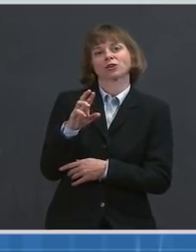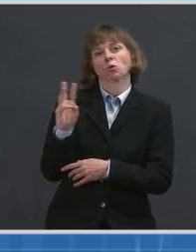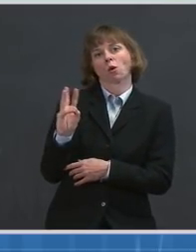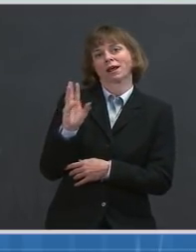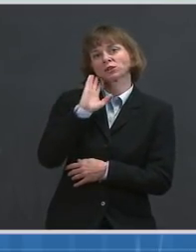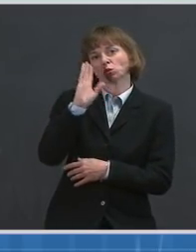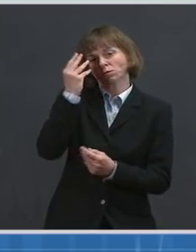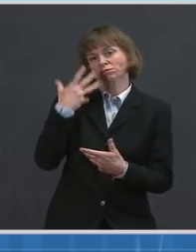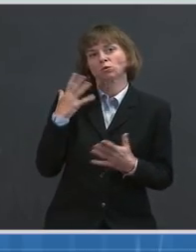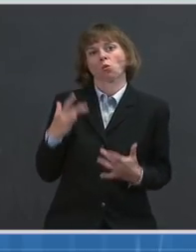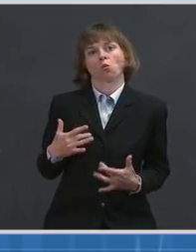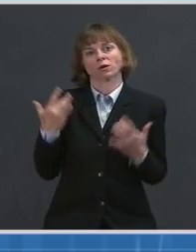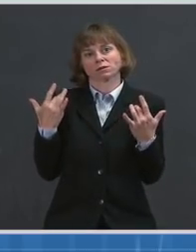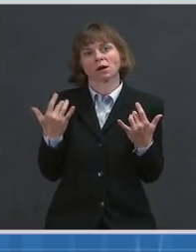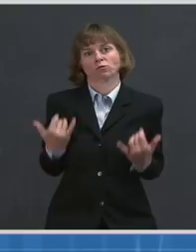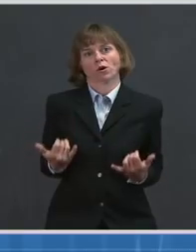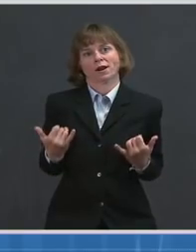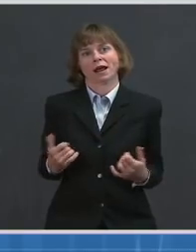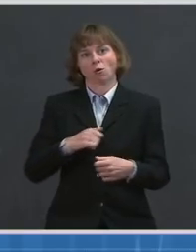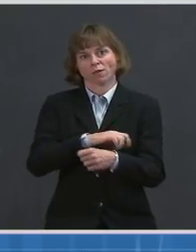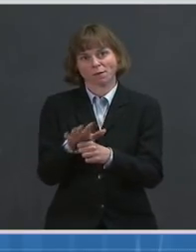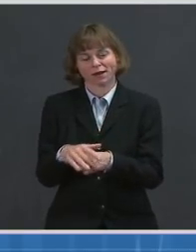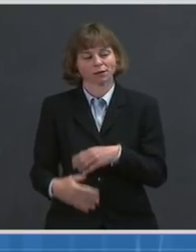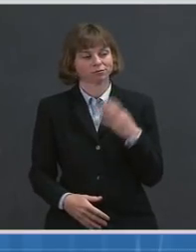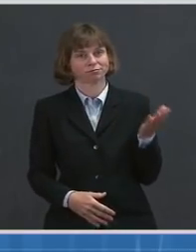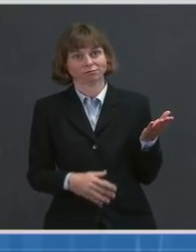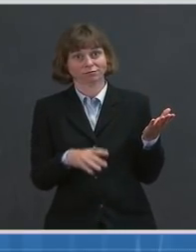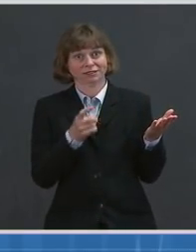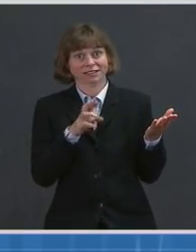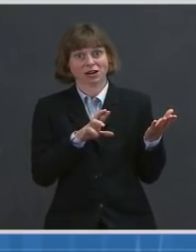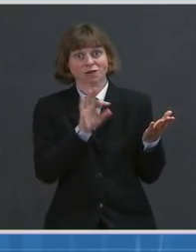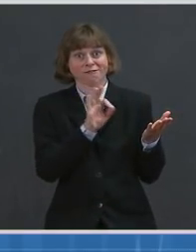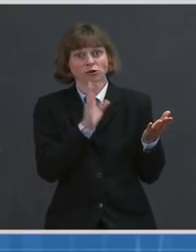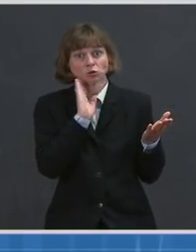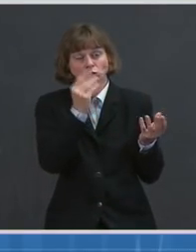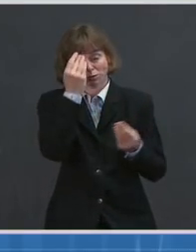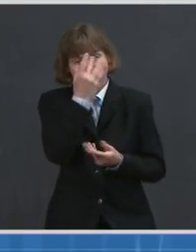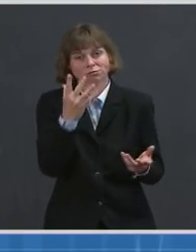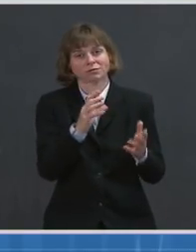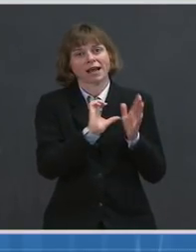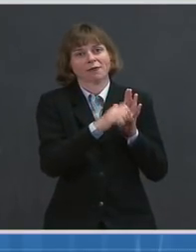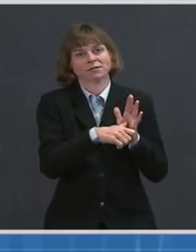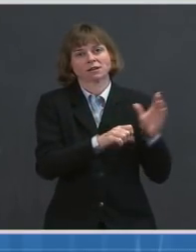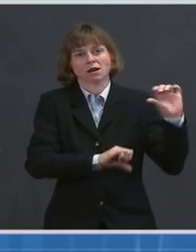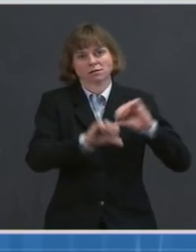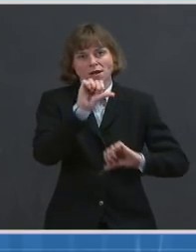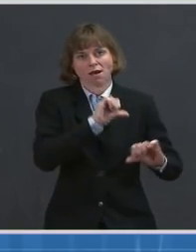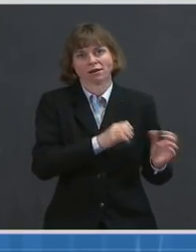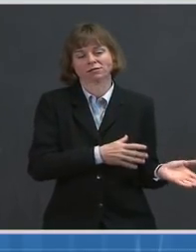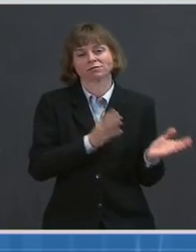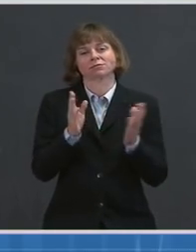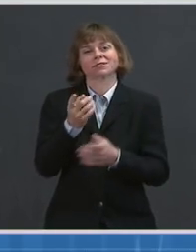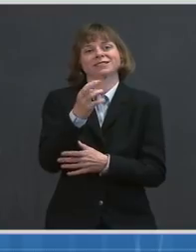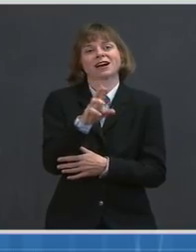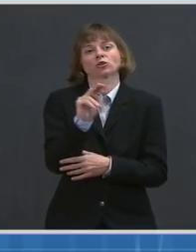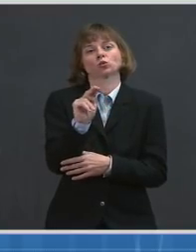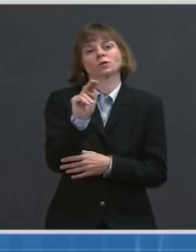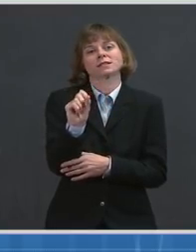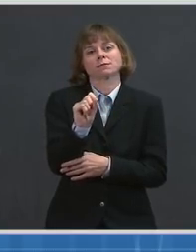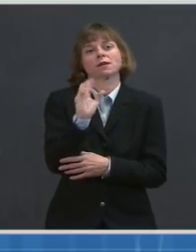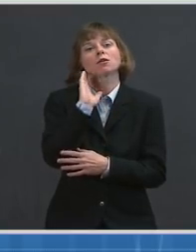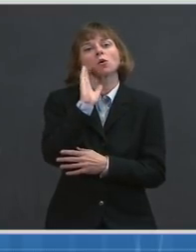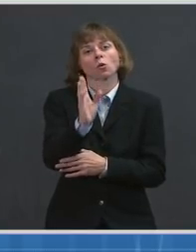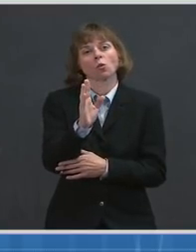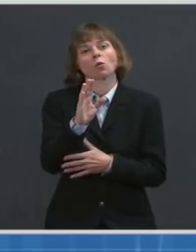Dr. Fauci will highlight the latest science, and Dr. Nunez-Smith will discuss our focus on equity. But first, I want to